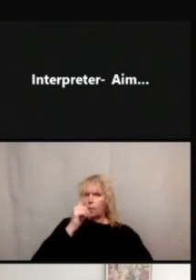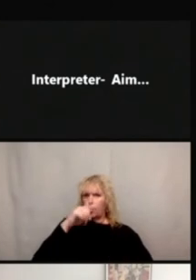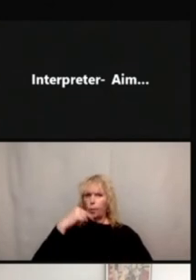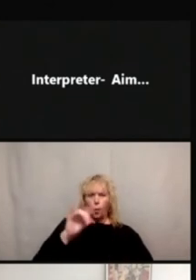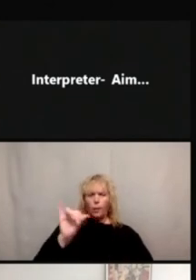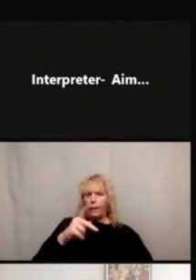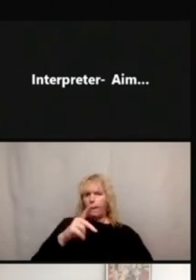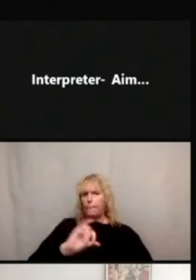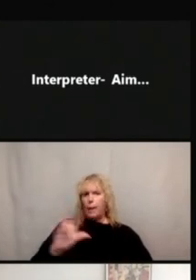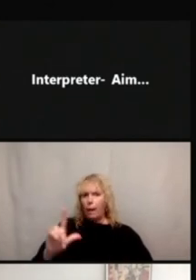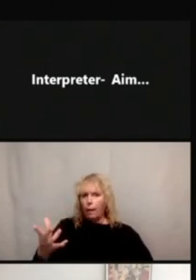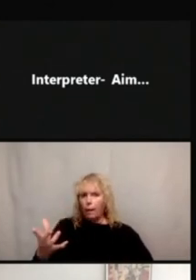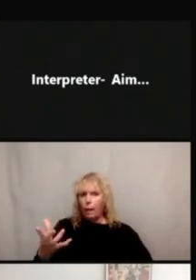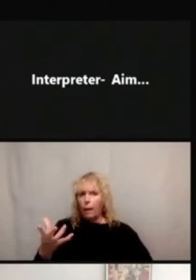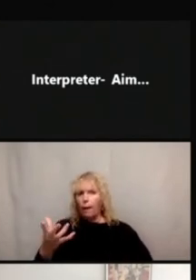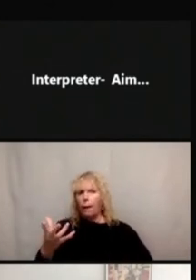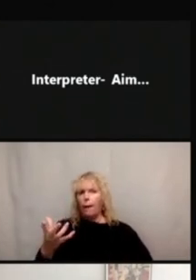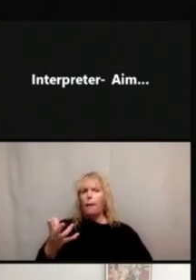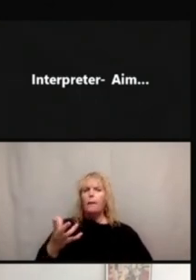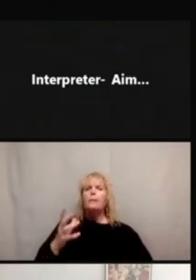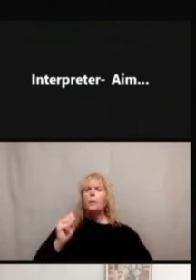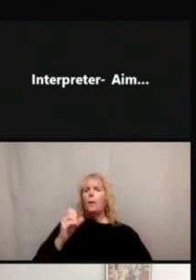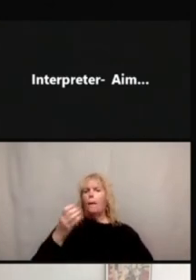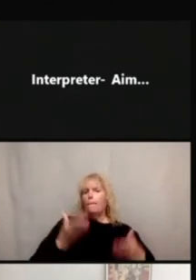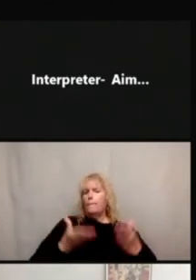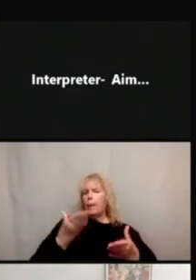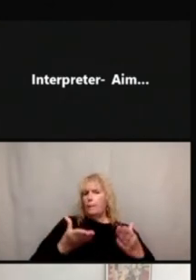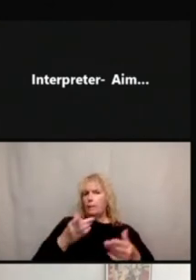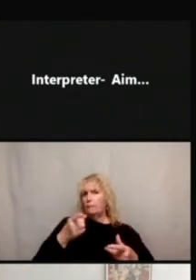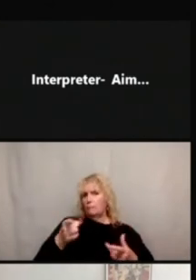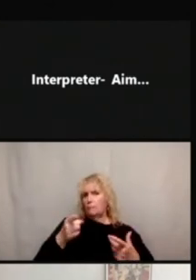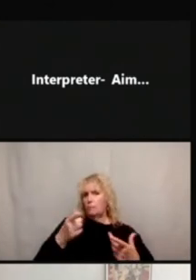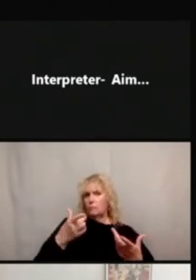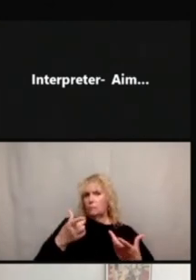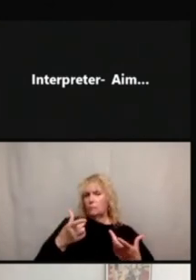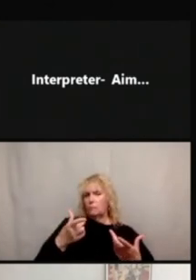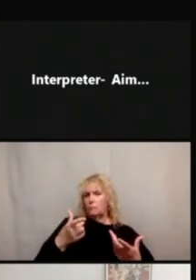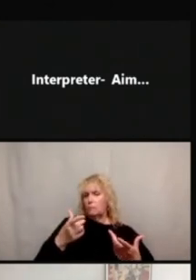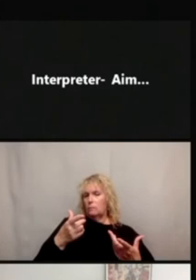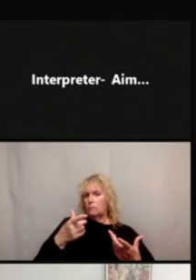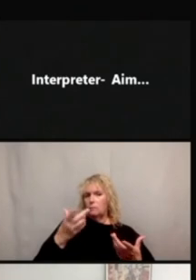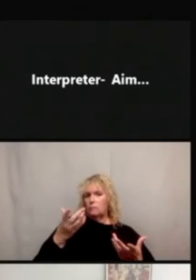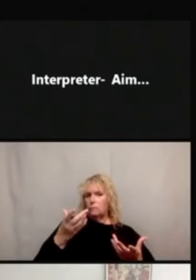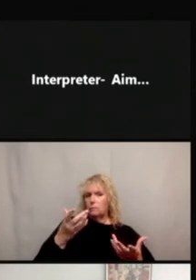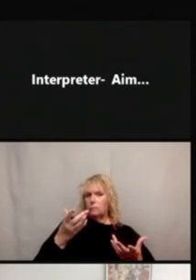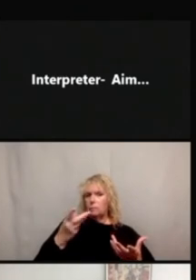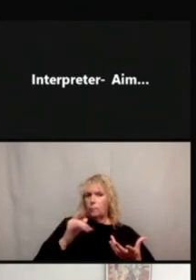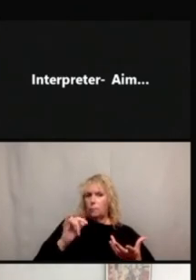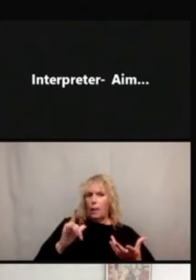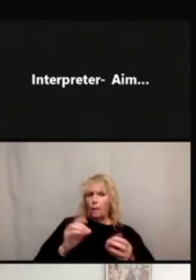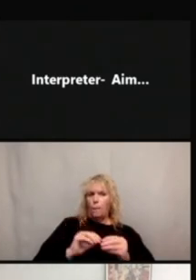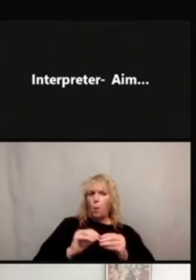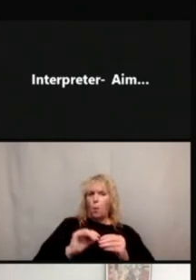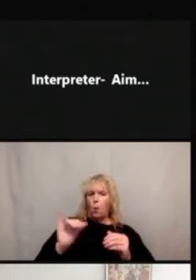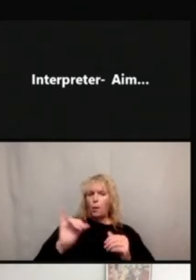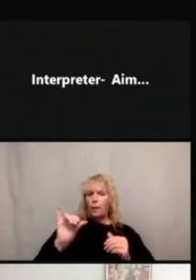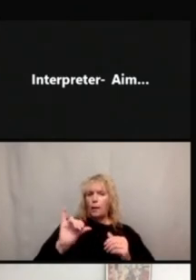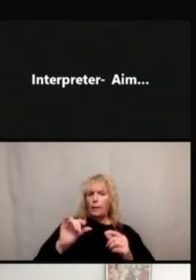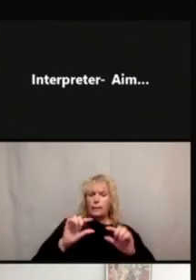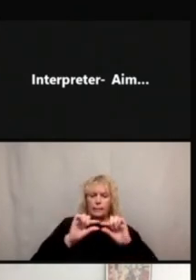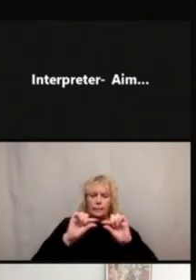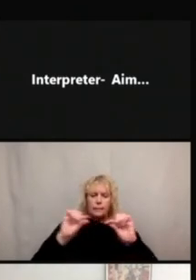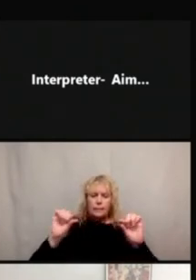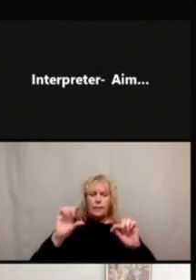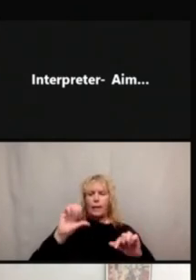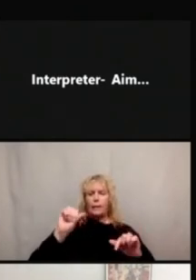interesting as well of maybe the pills could look a bit more like a capsule or